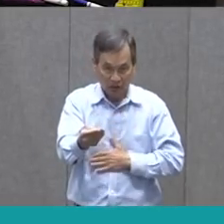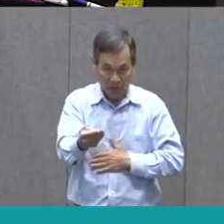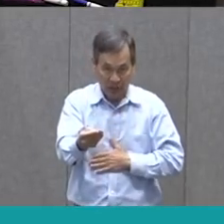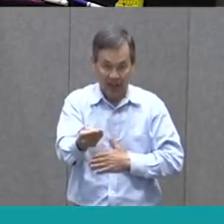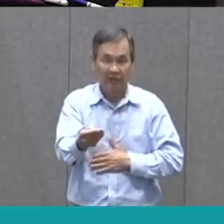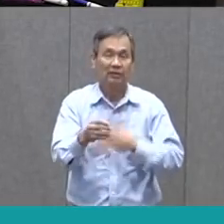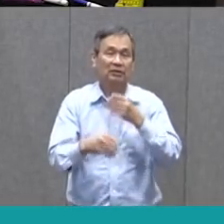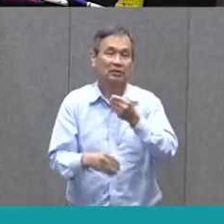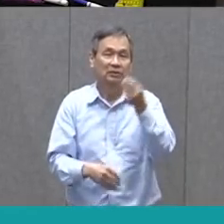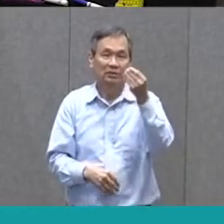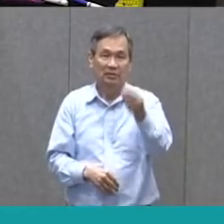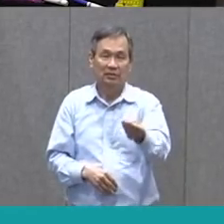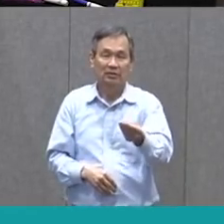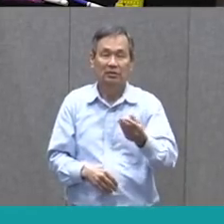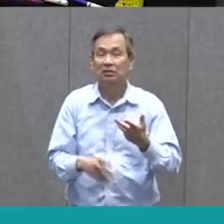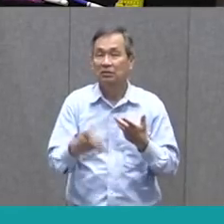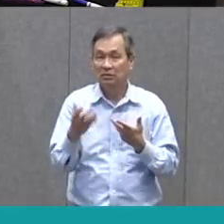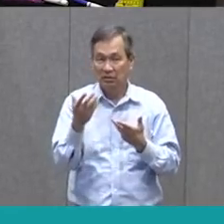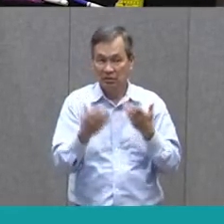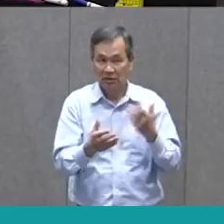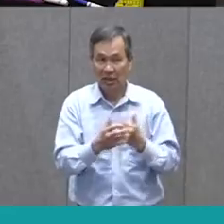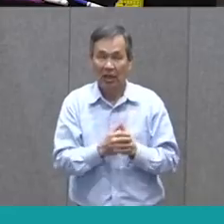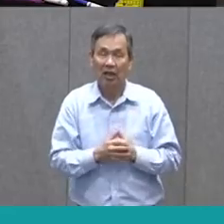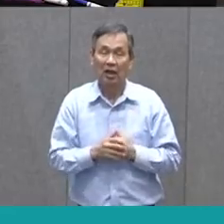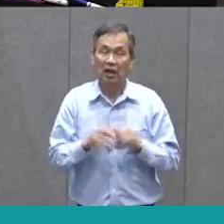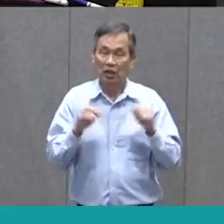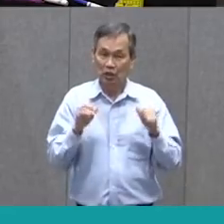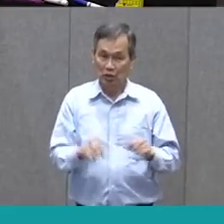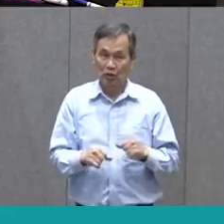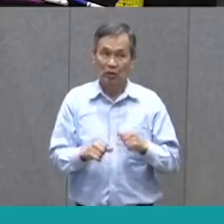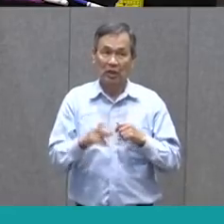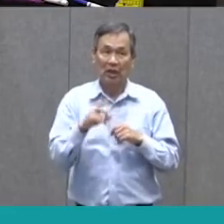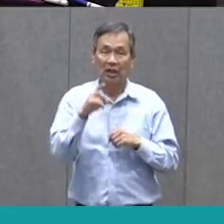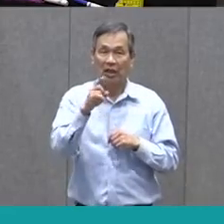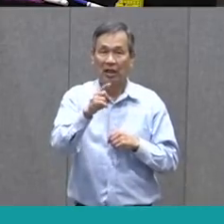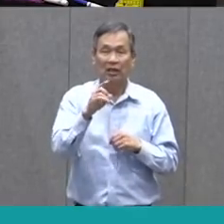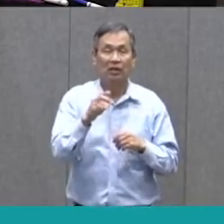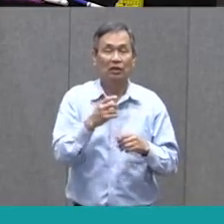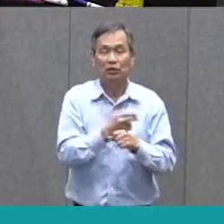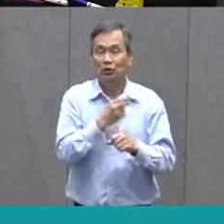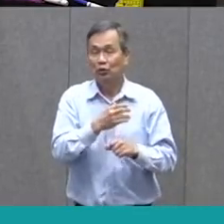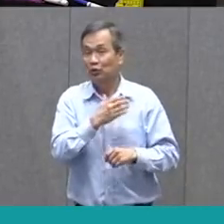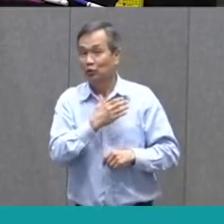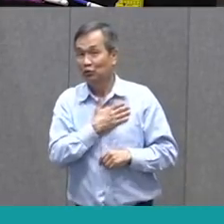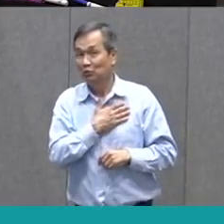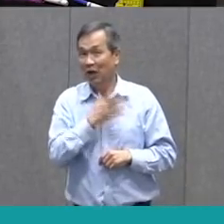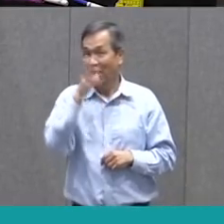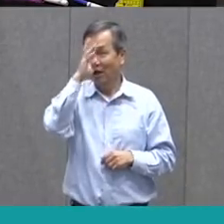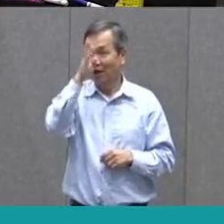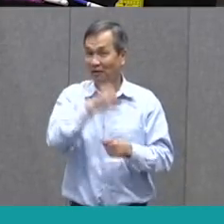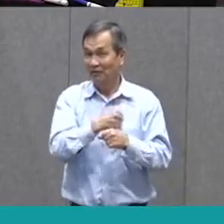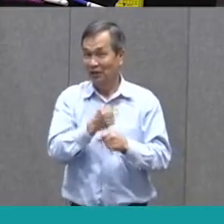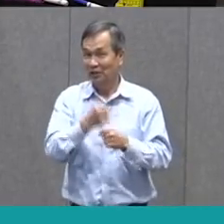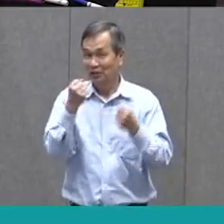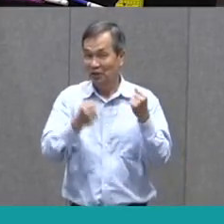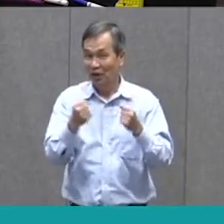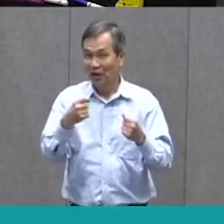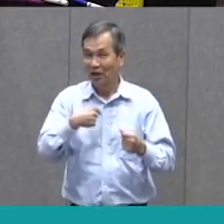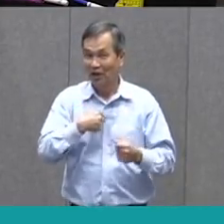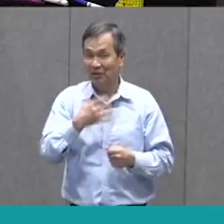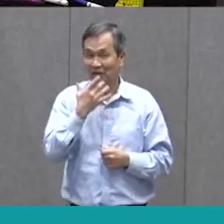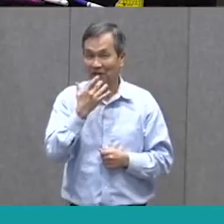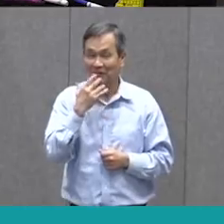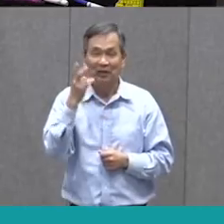And maybe you can walk to school, but maybe you will need my invention, the car, to take you there. So,